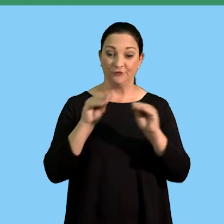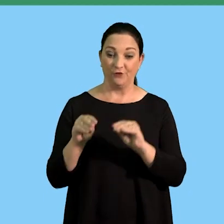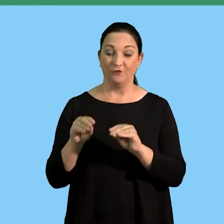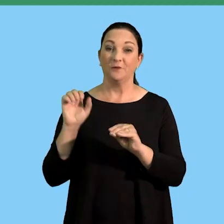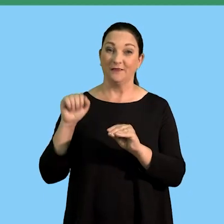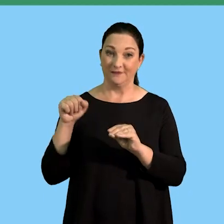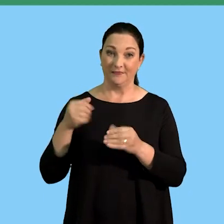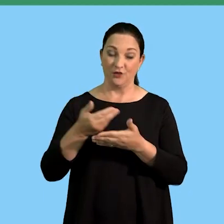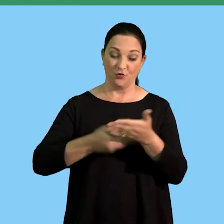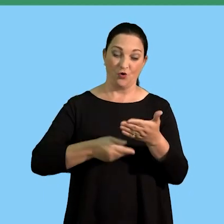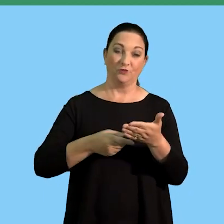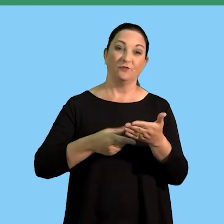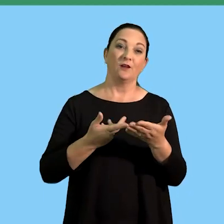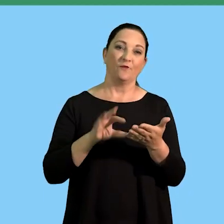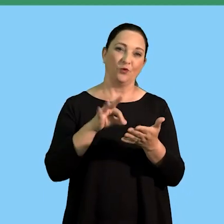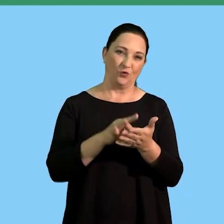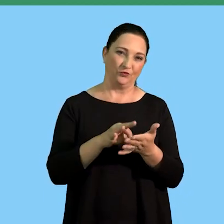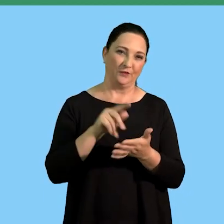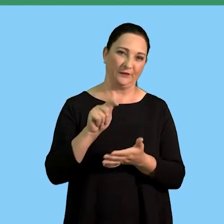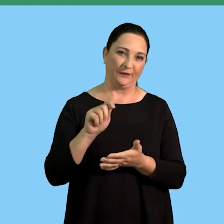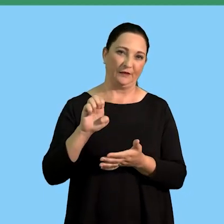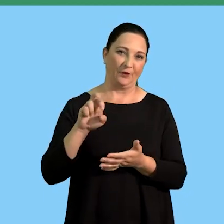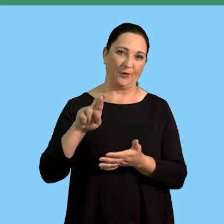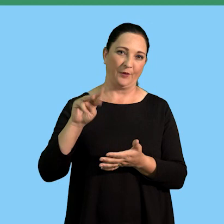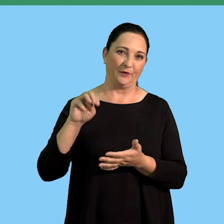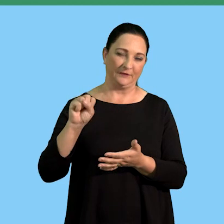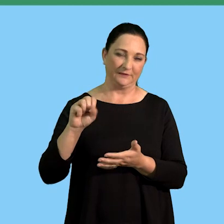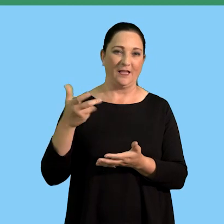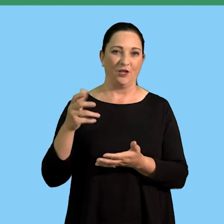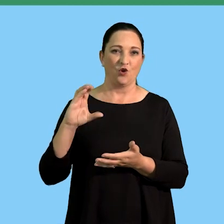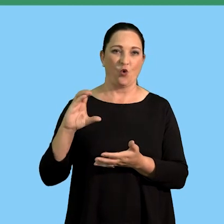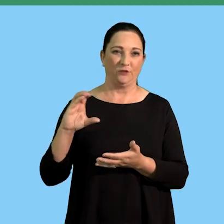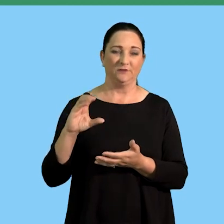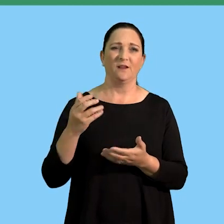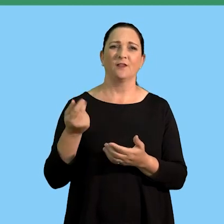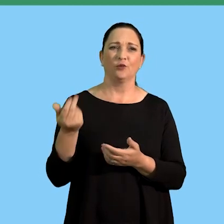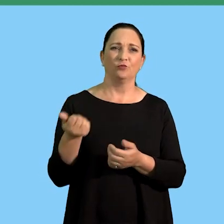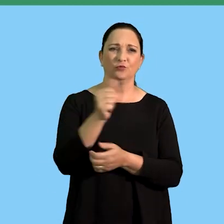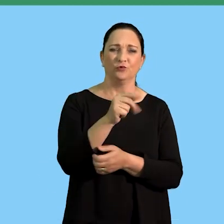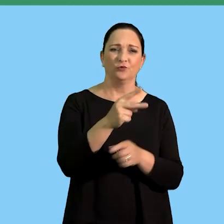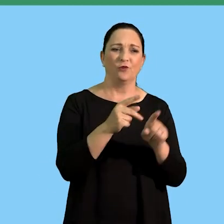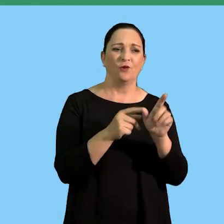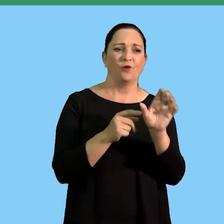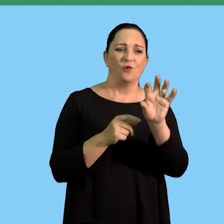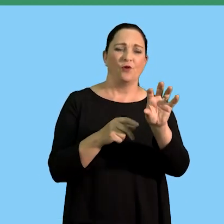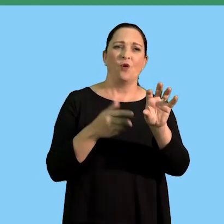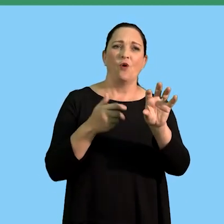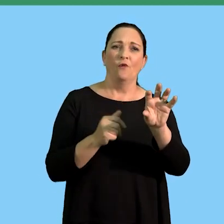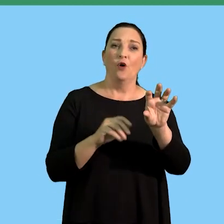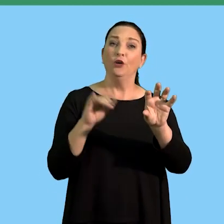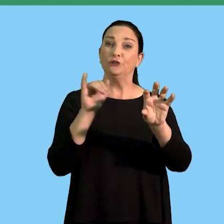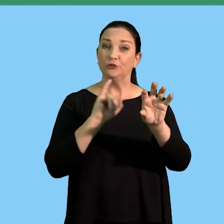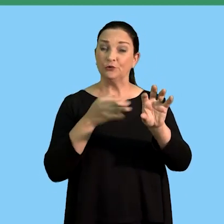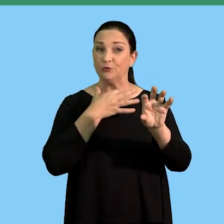to terms and conditions then we looked into the meaning of insurable and non-insurable risks so that as a business